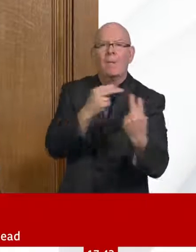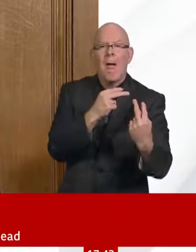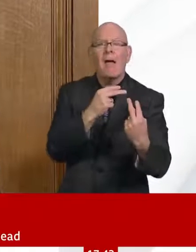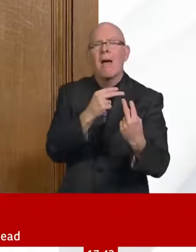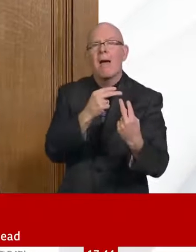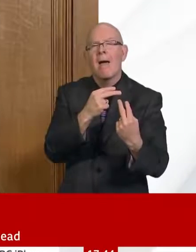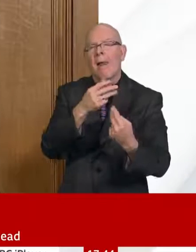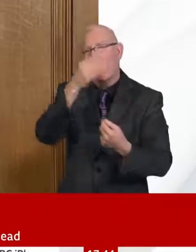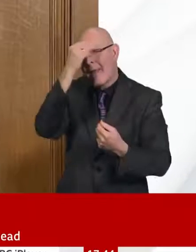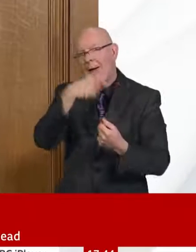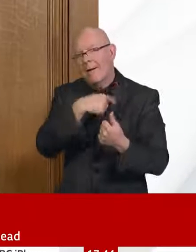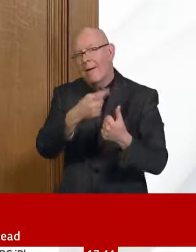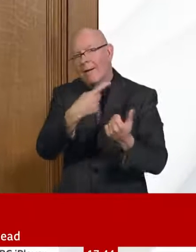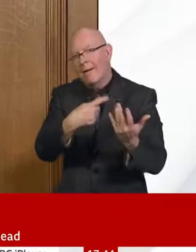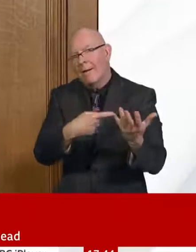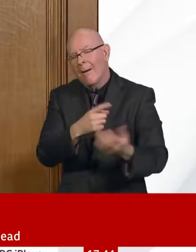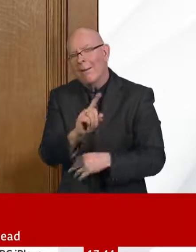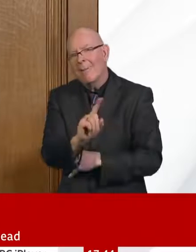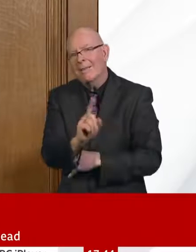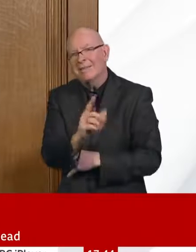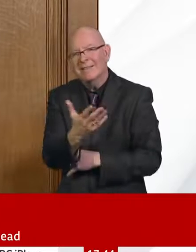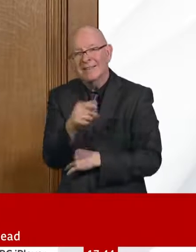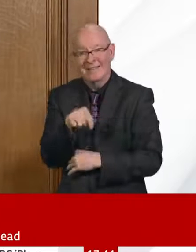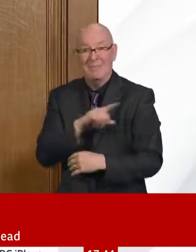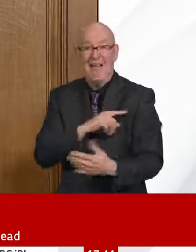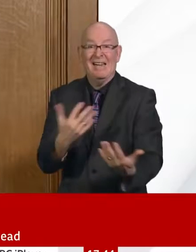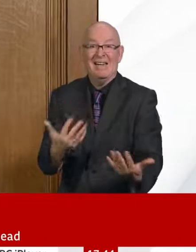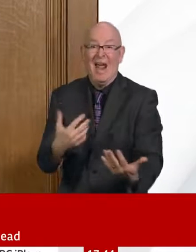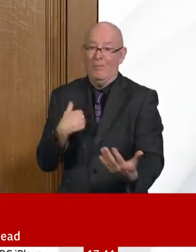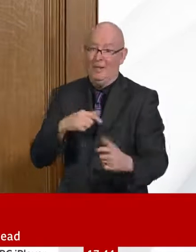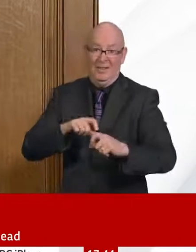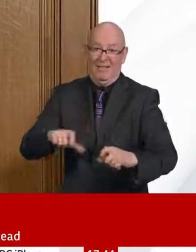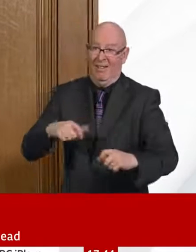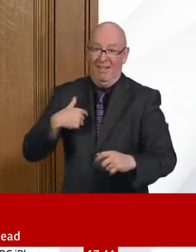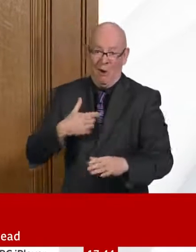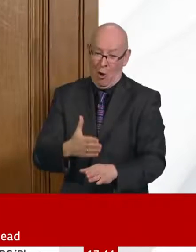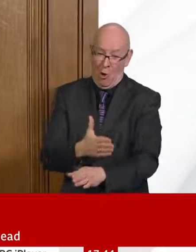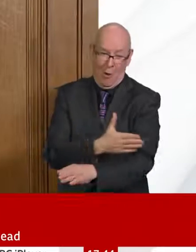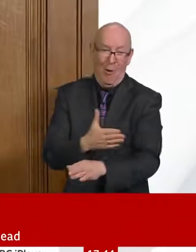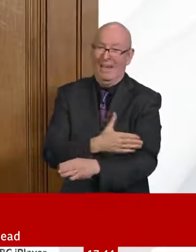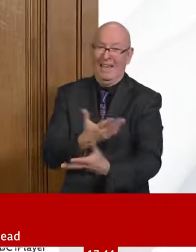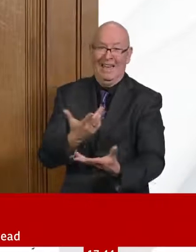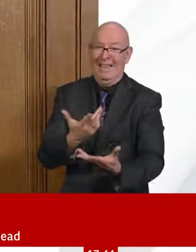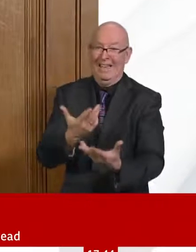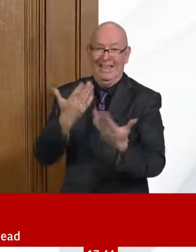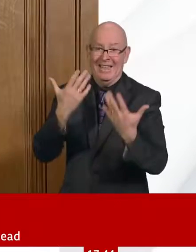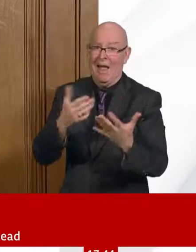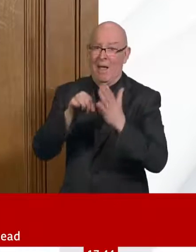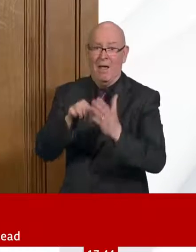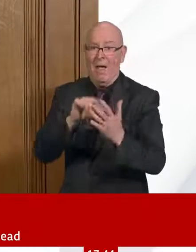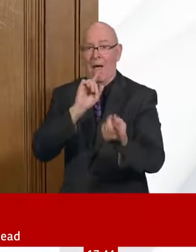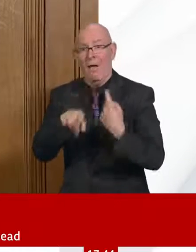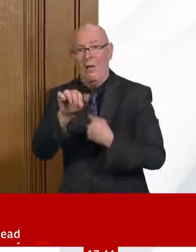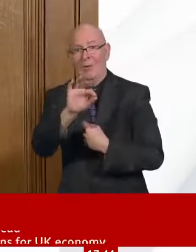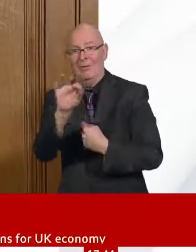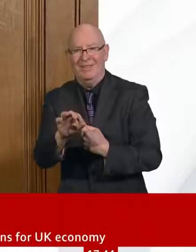I'm absolutely confident that we will all want to look back and say what could we have done differently? What could we have done in this